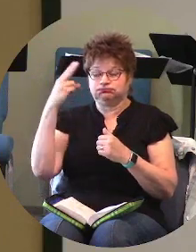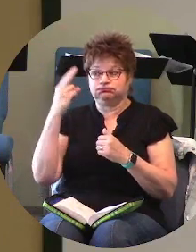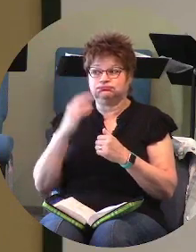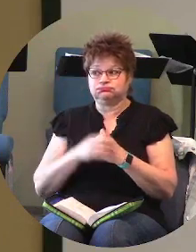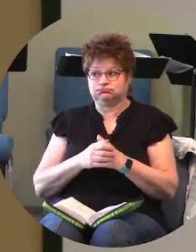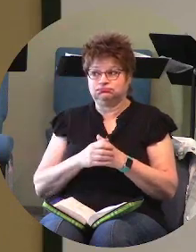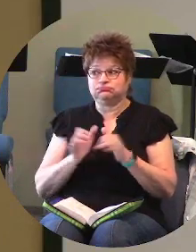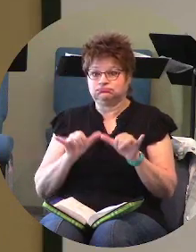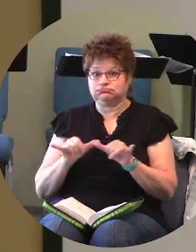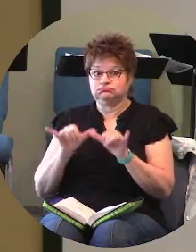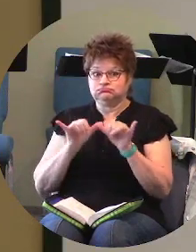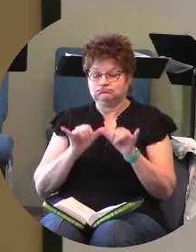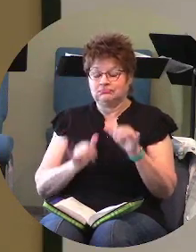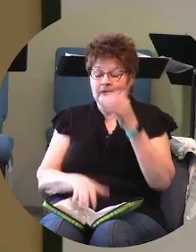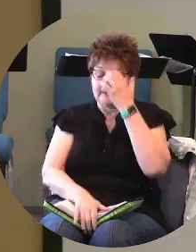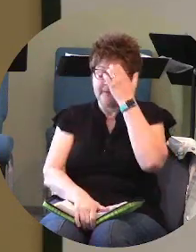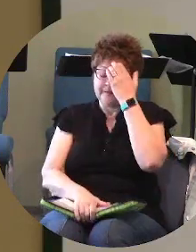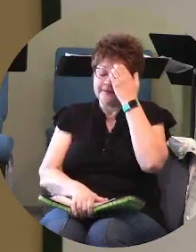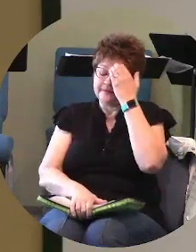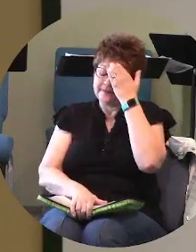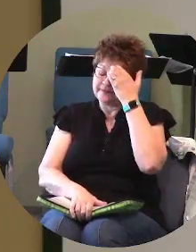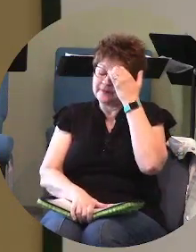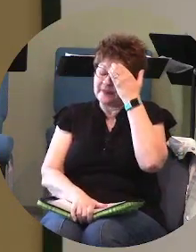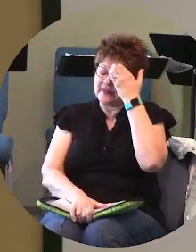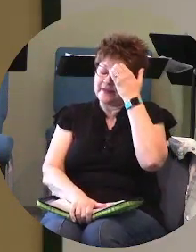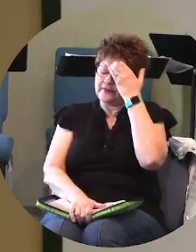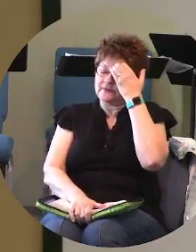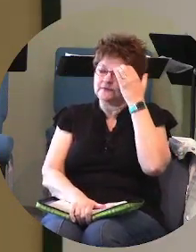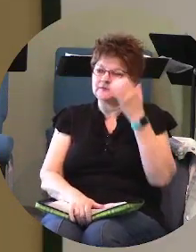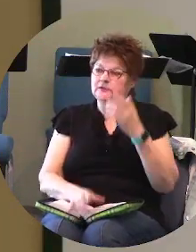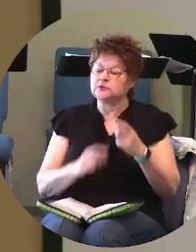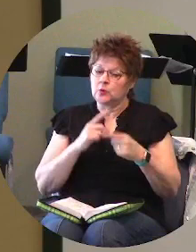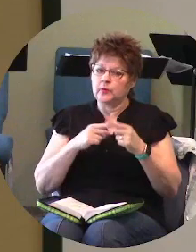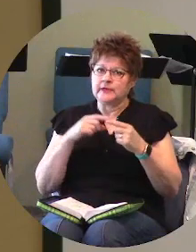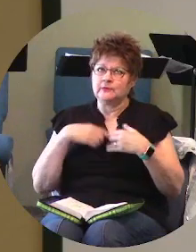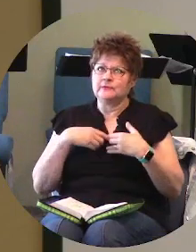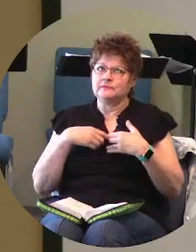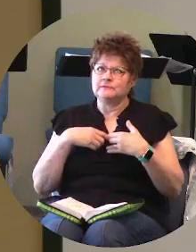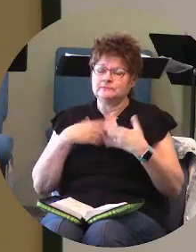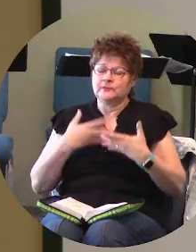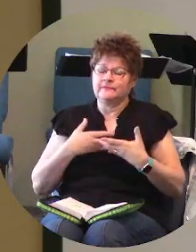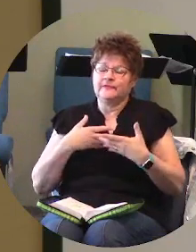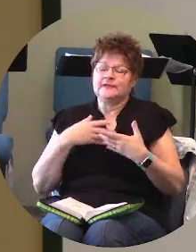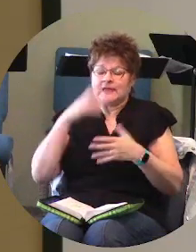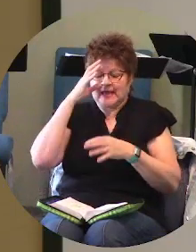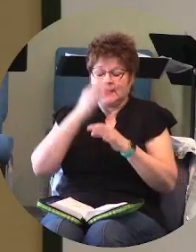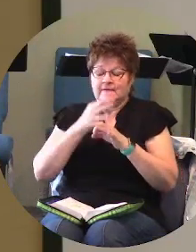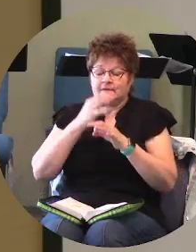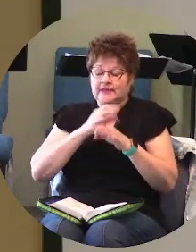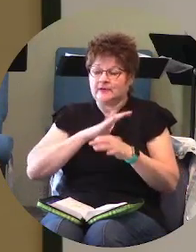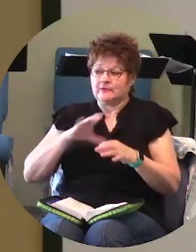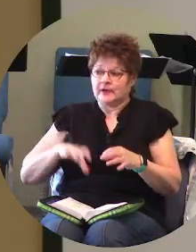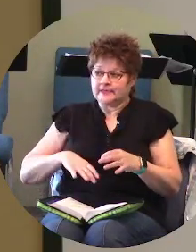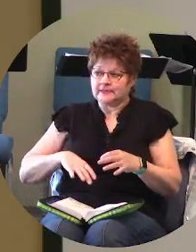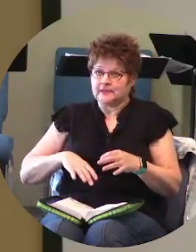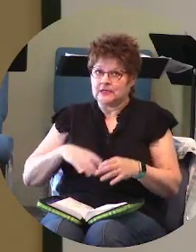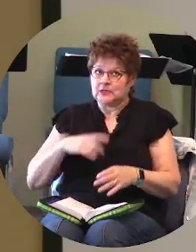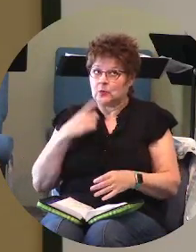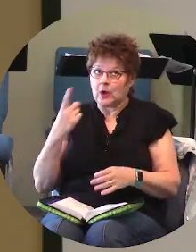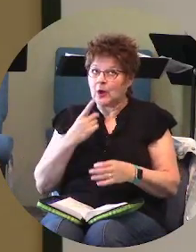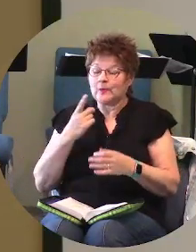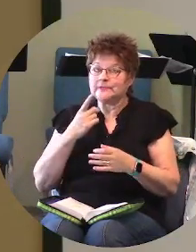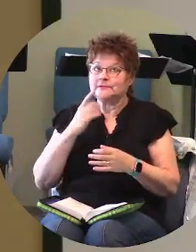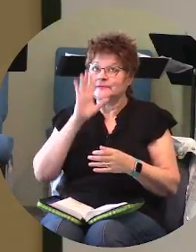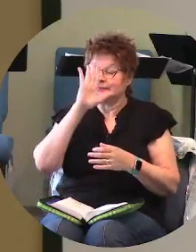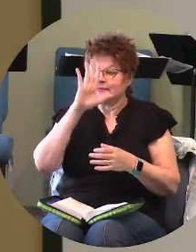because once you profess faith in christ you will never not be his child the spirit